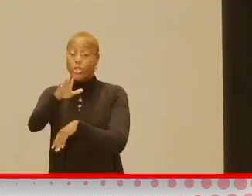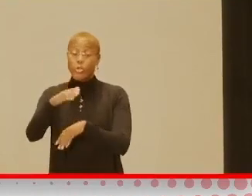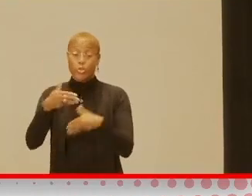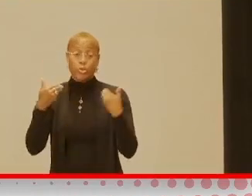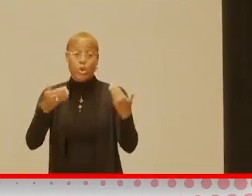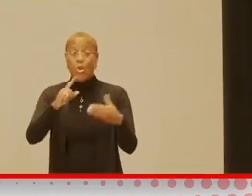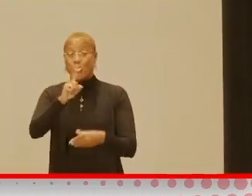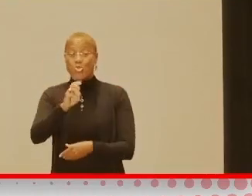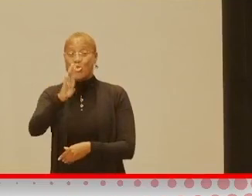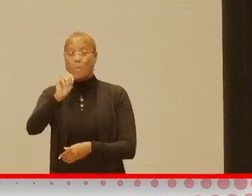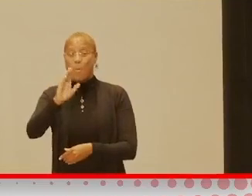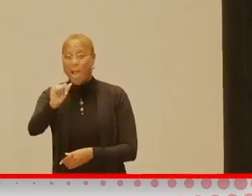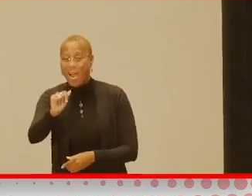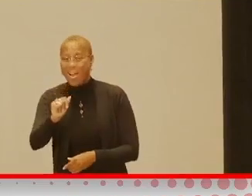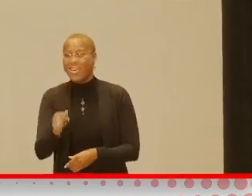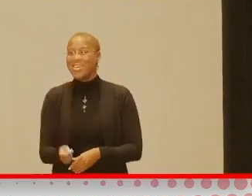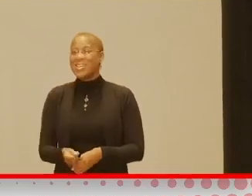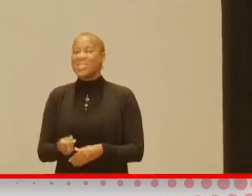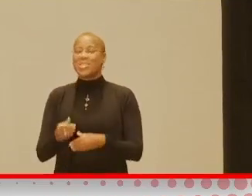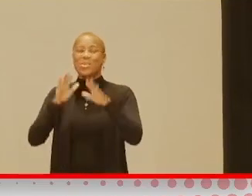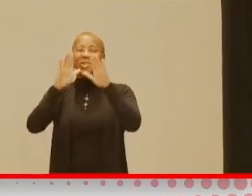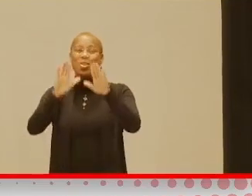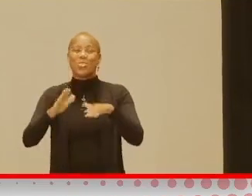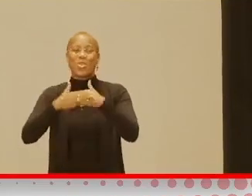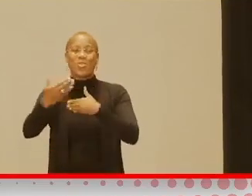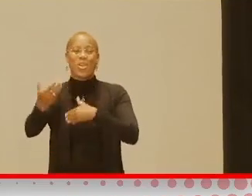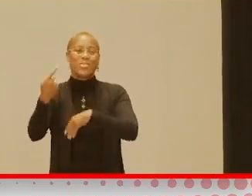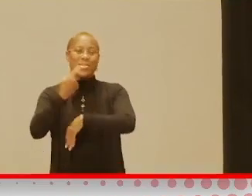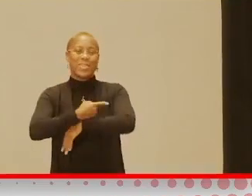So, have a great day, everyone. Thank you. Thank